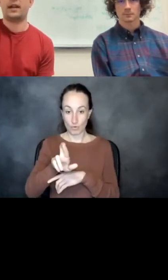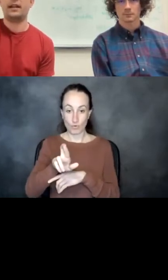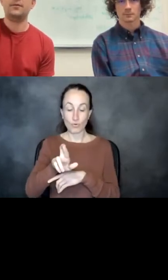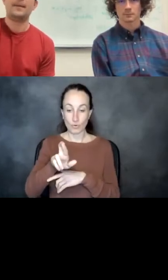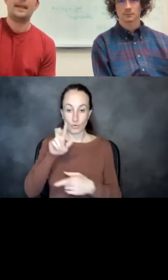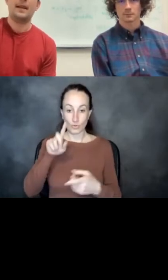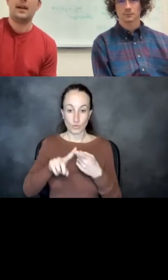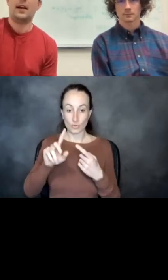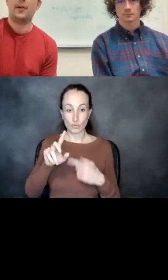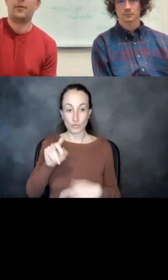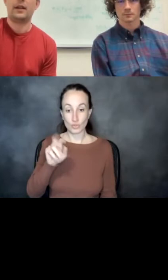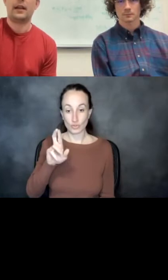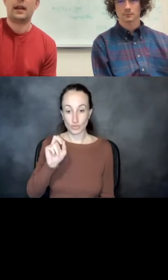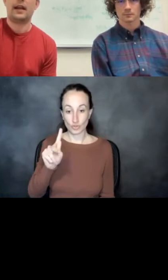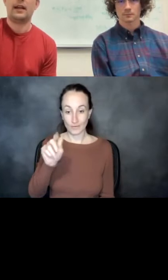of TRIC-A.